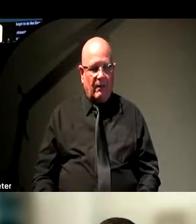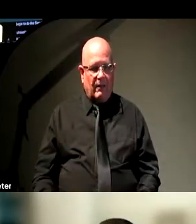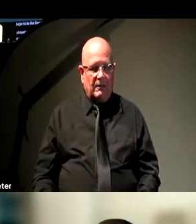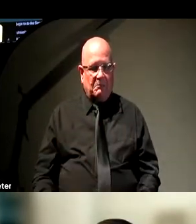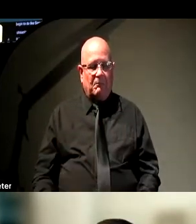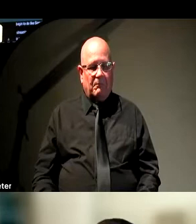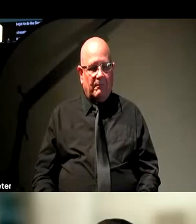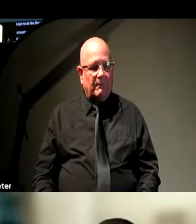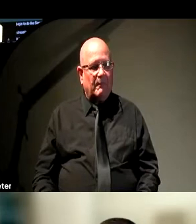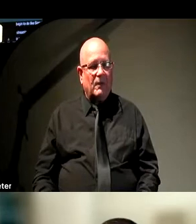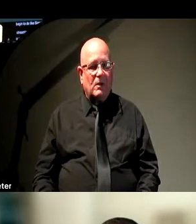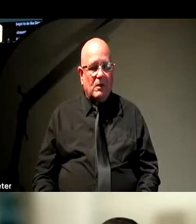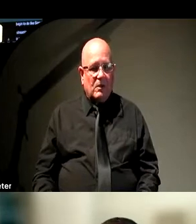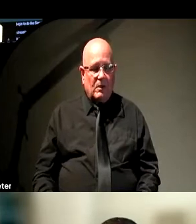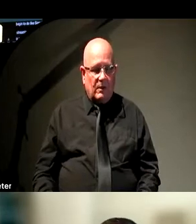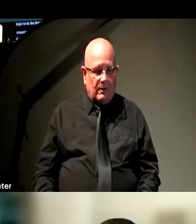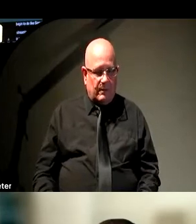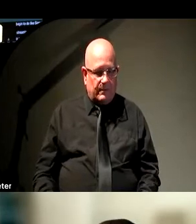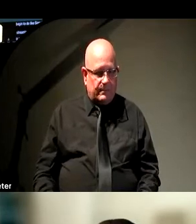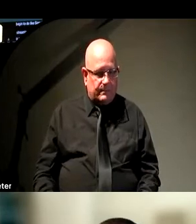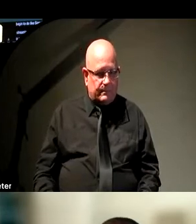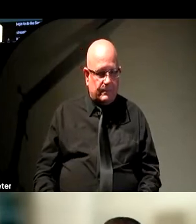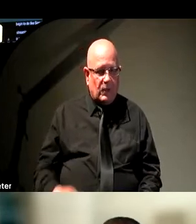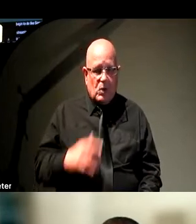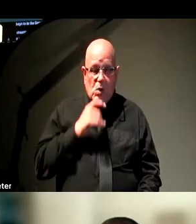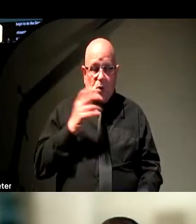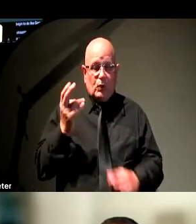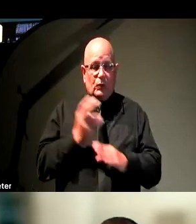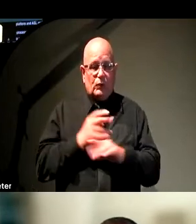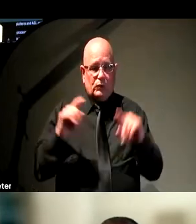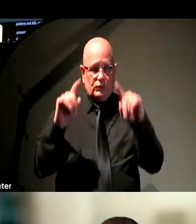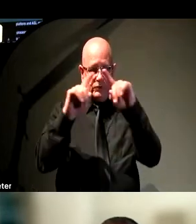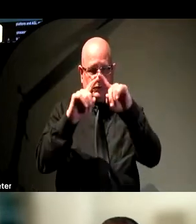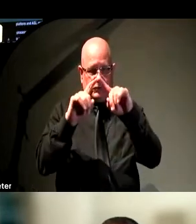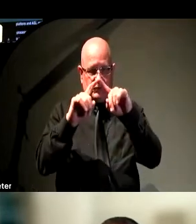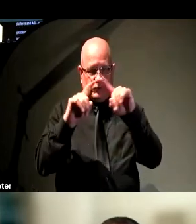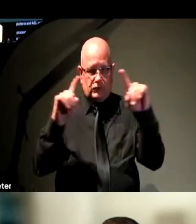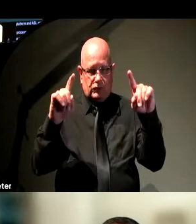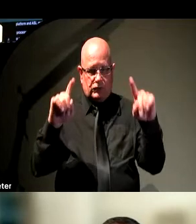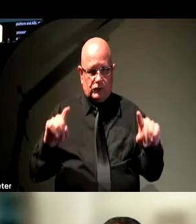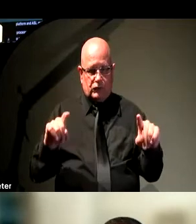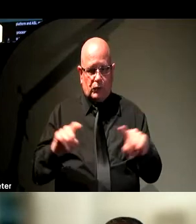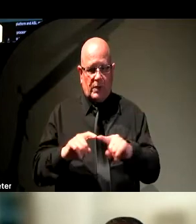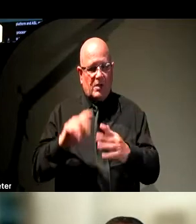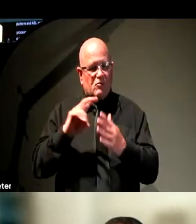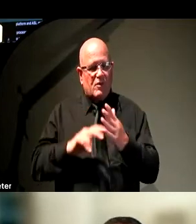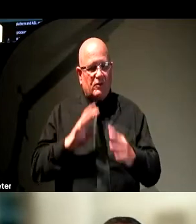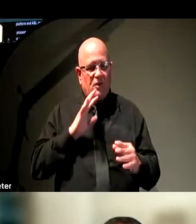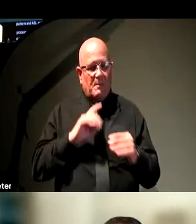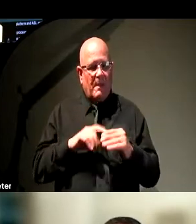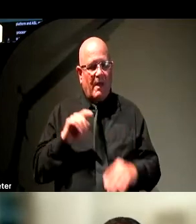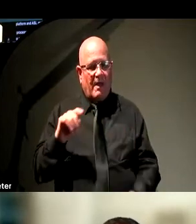For someone that does indeed use a screen reader, there is this keyboard tie-in that I talked about before. It is really